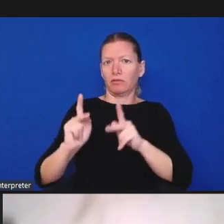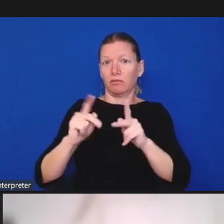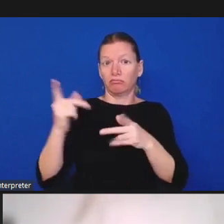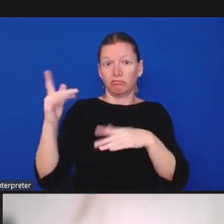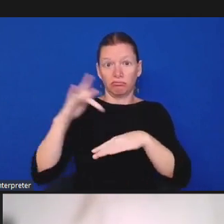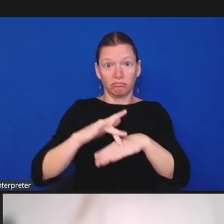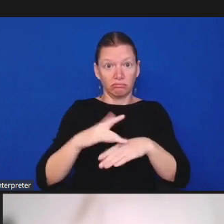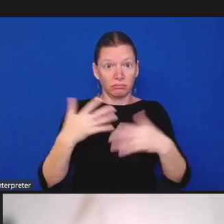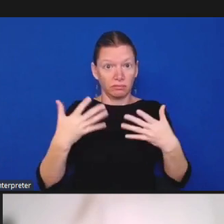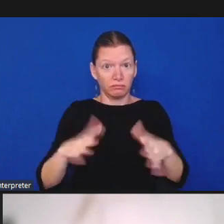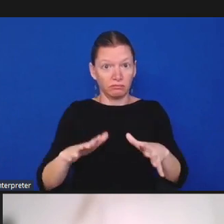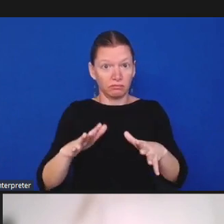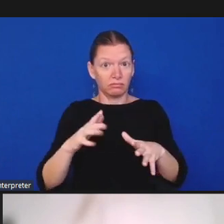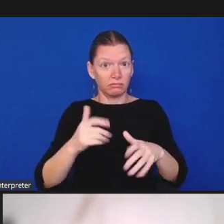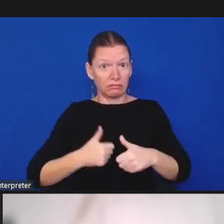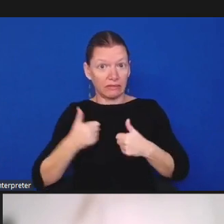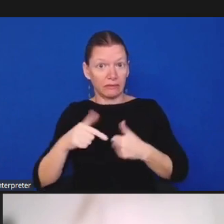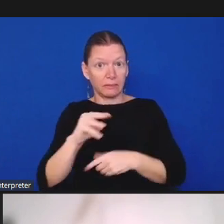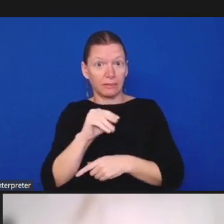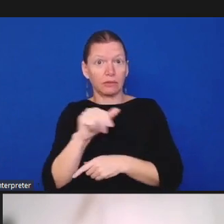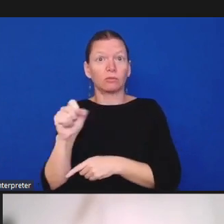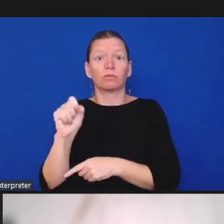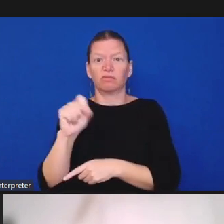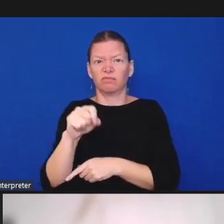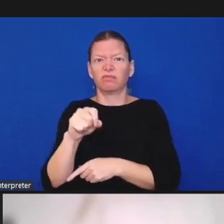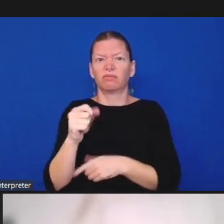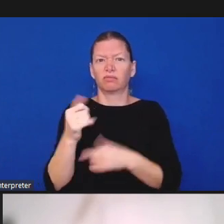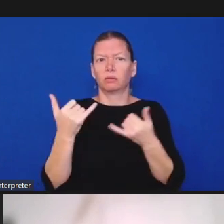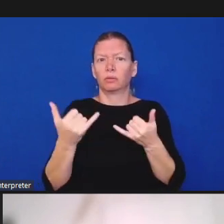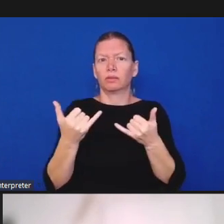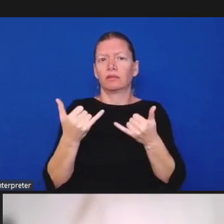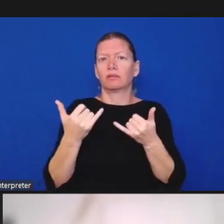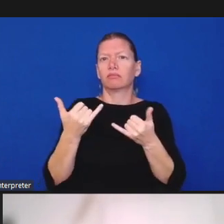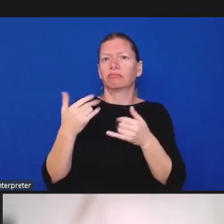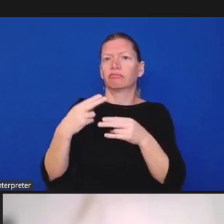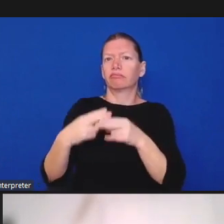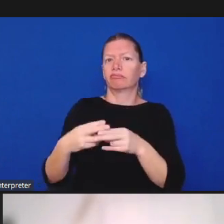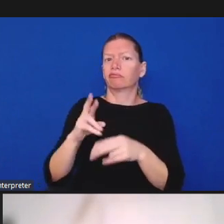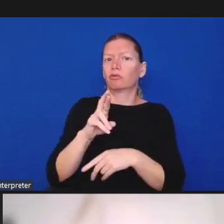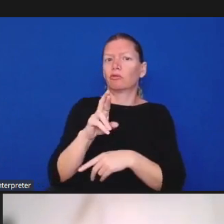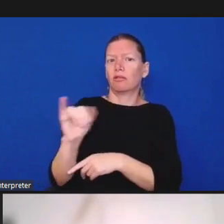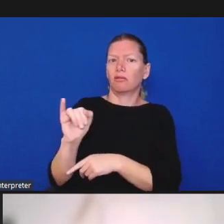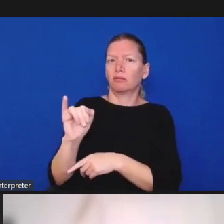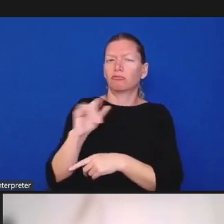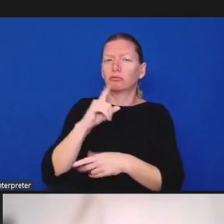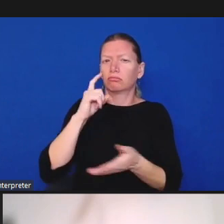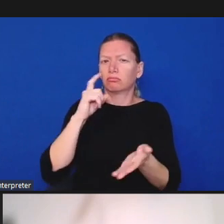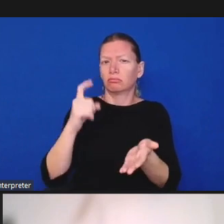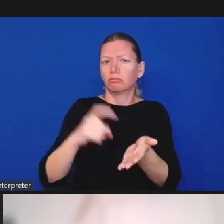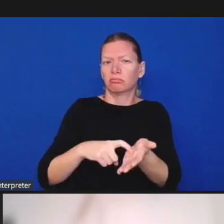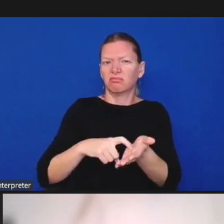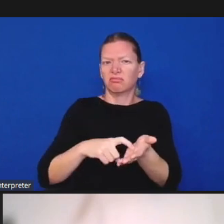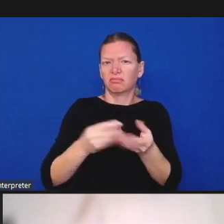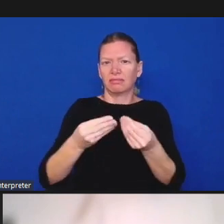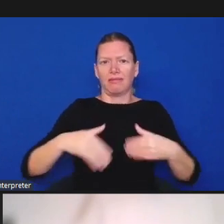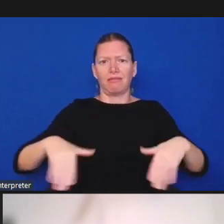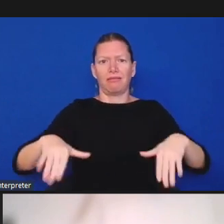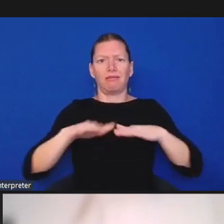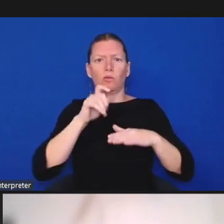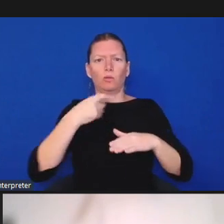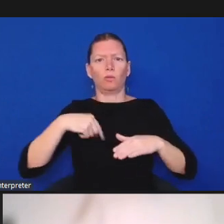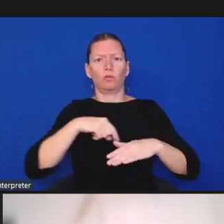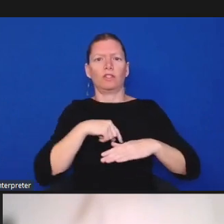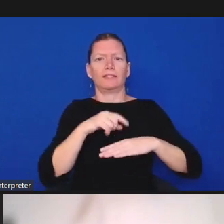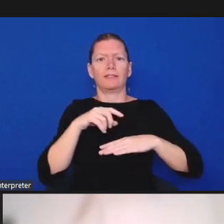land we sit and stand on and i know that for those of you in marine county you are on the land of the coast